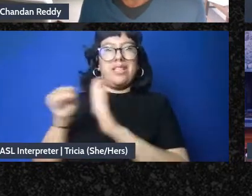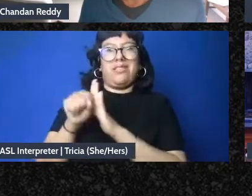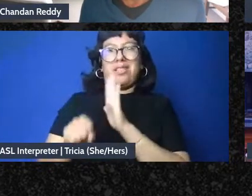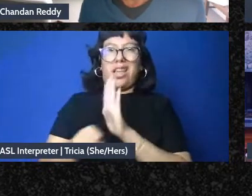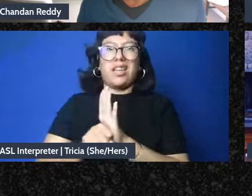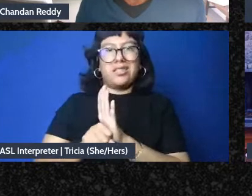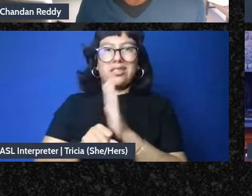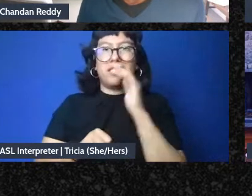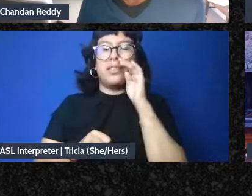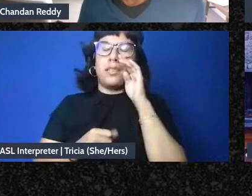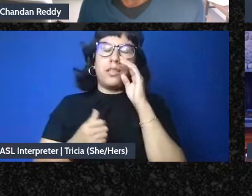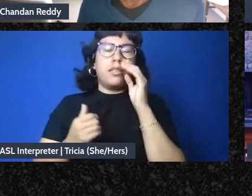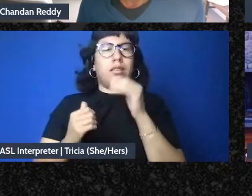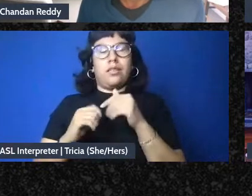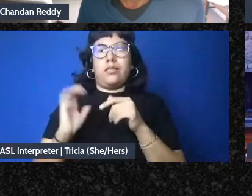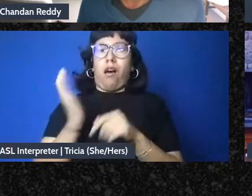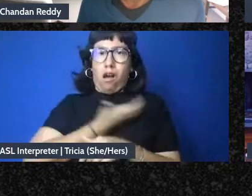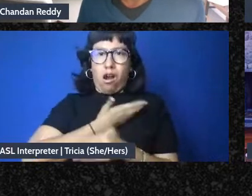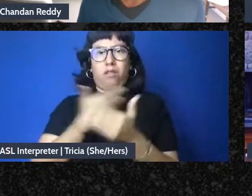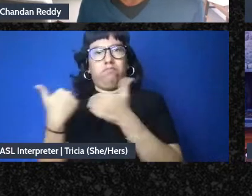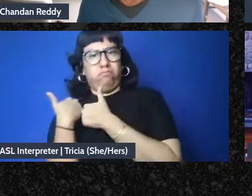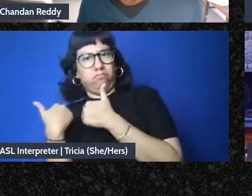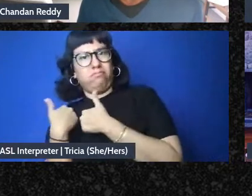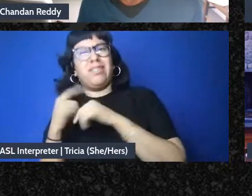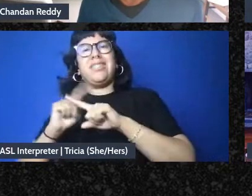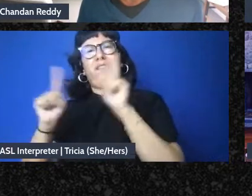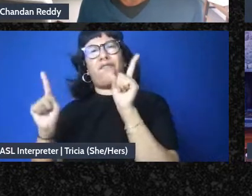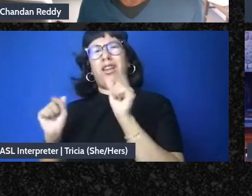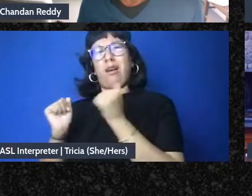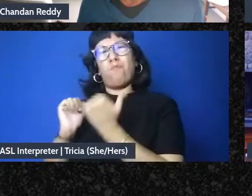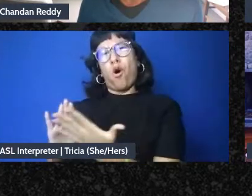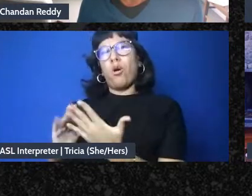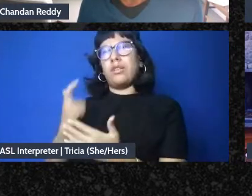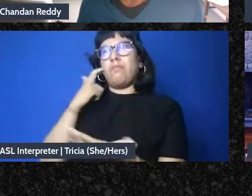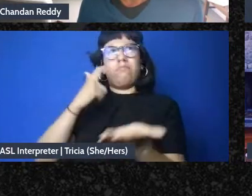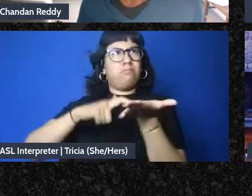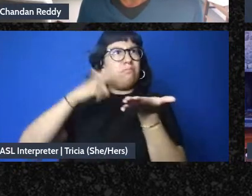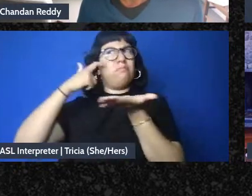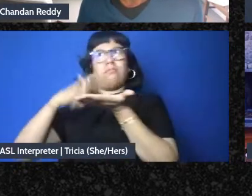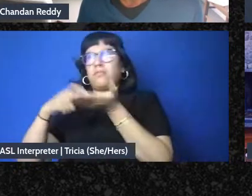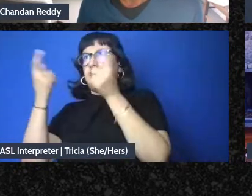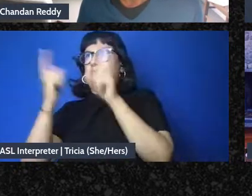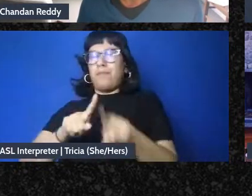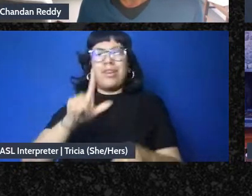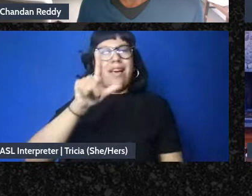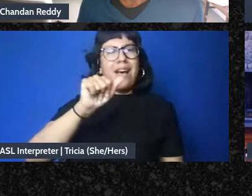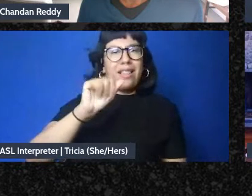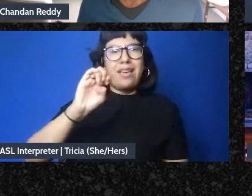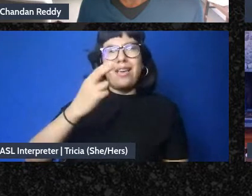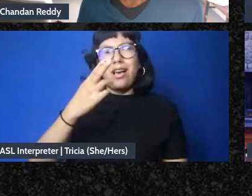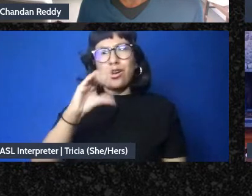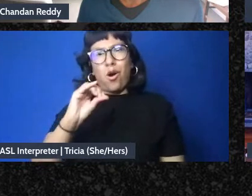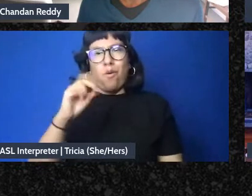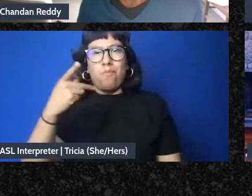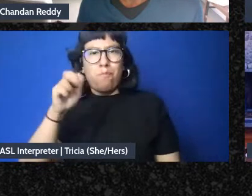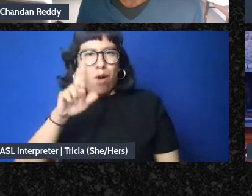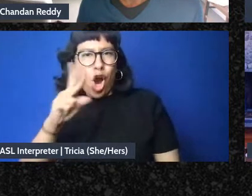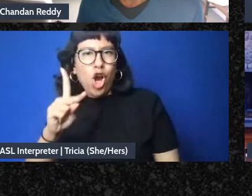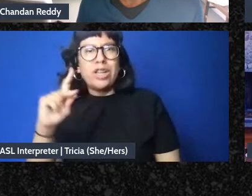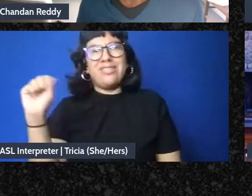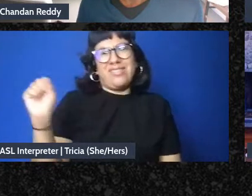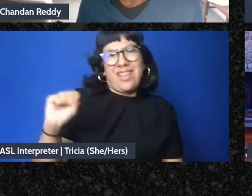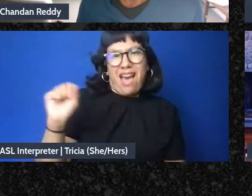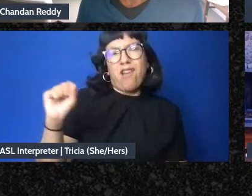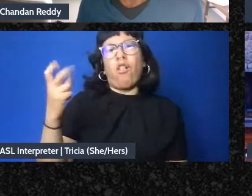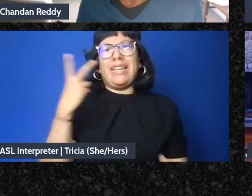it's on all of us to do something else and I'm watching all these fights recently in LA and Echo Park in Seattle in December I'm watching all